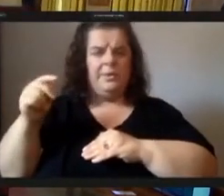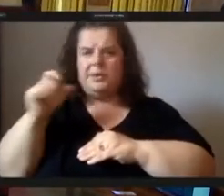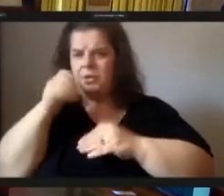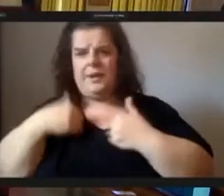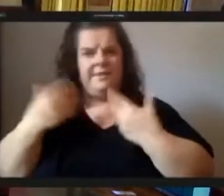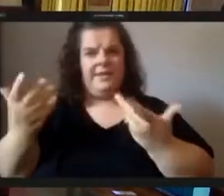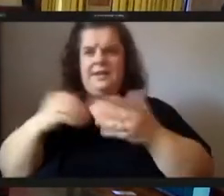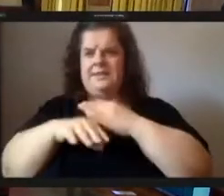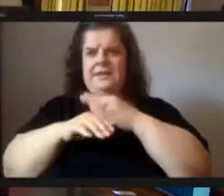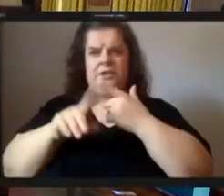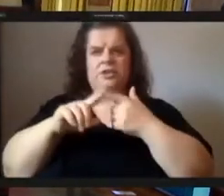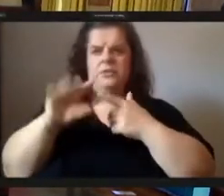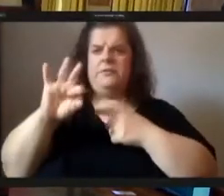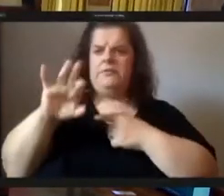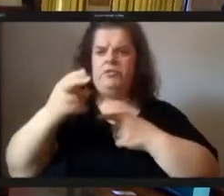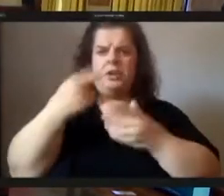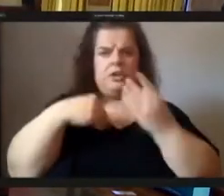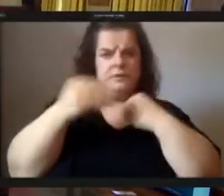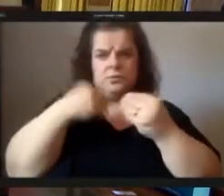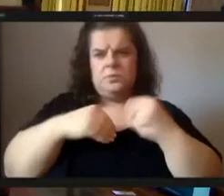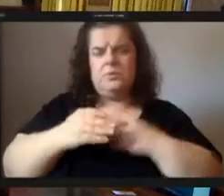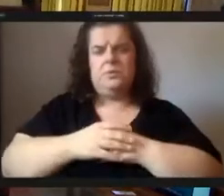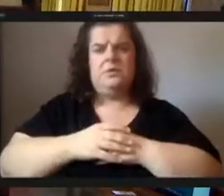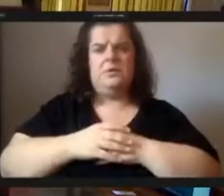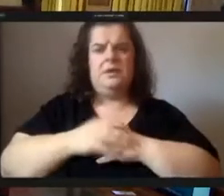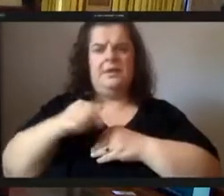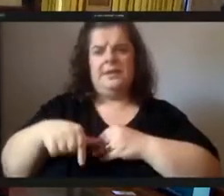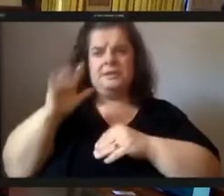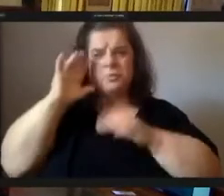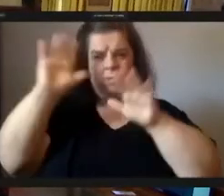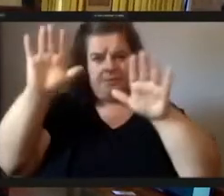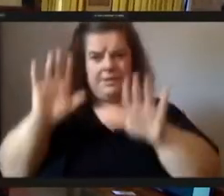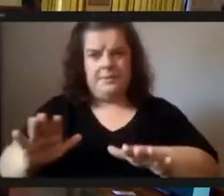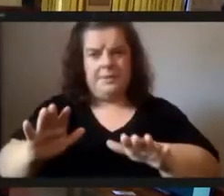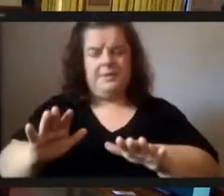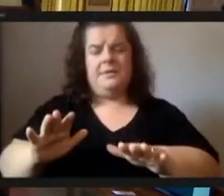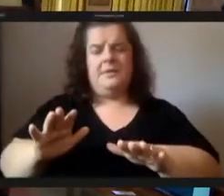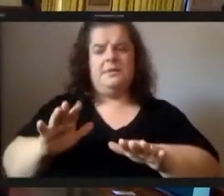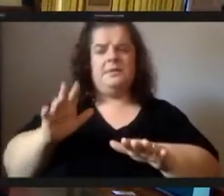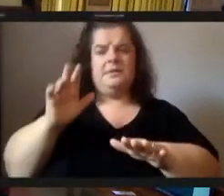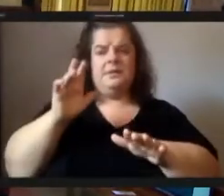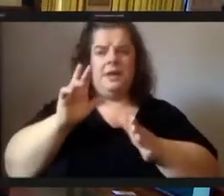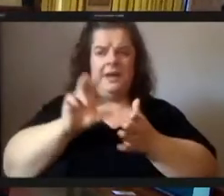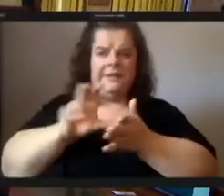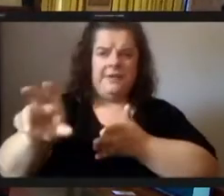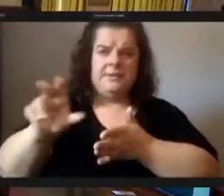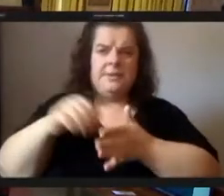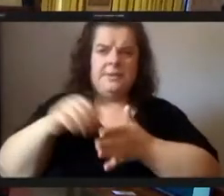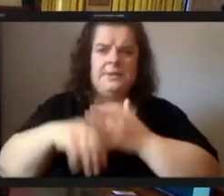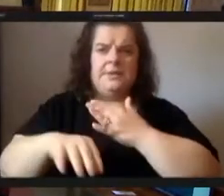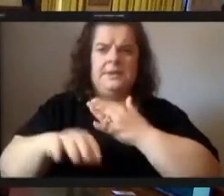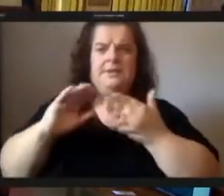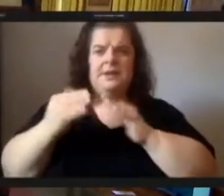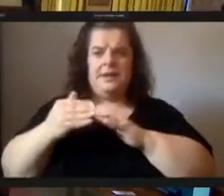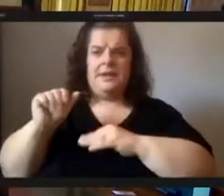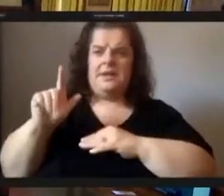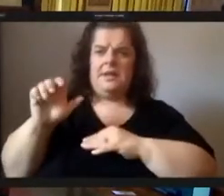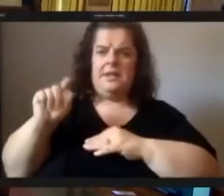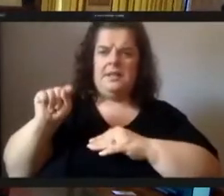to fresh food so this would be awesome to see investment for neighborhoods like allentown